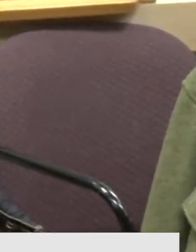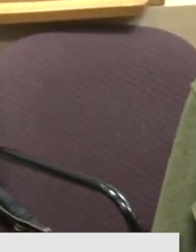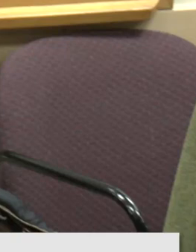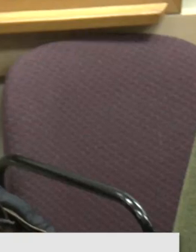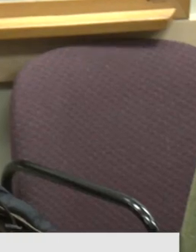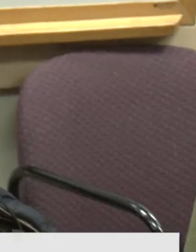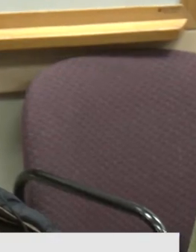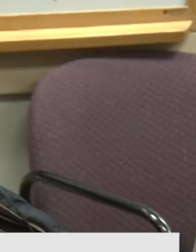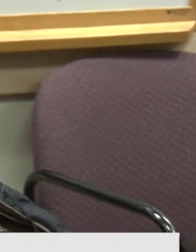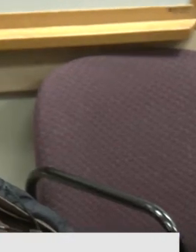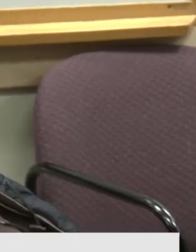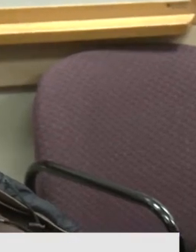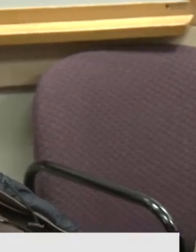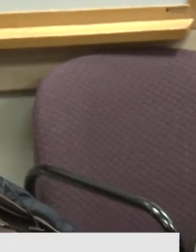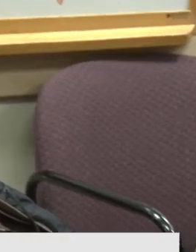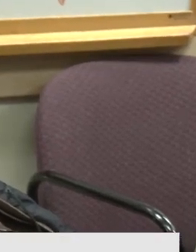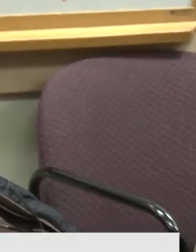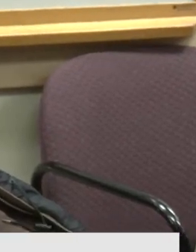Have a comment.